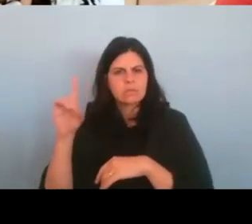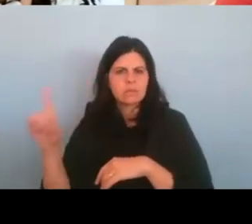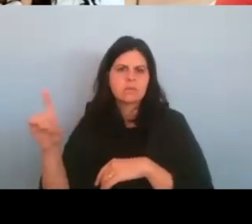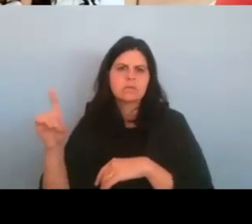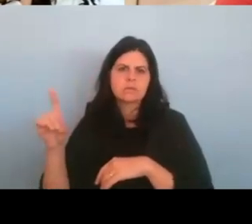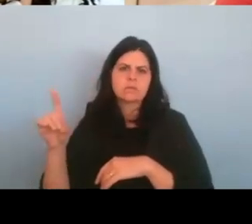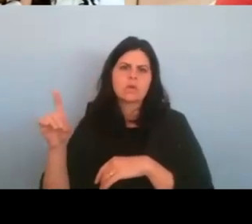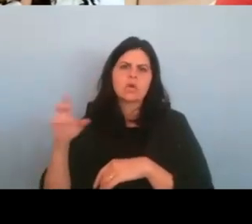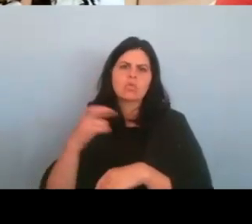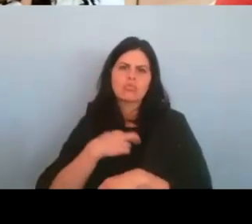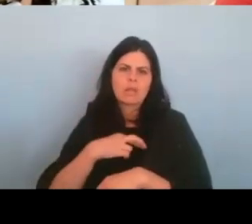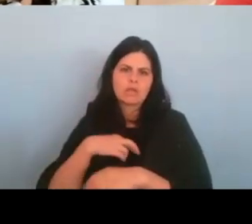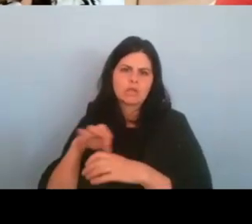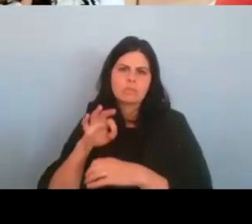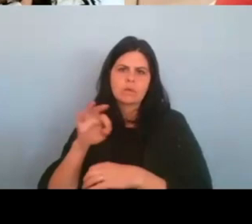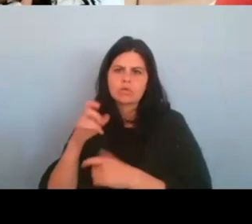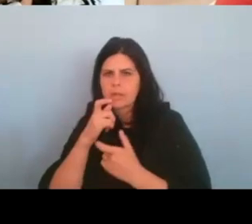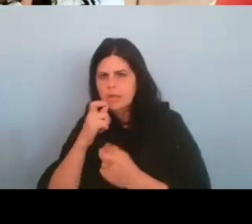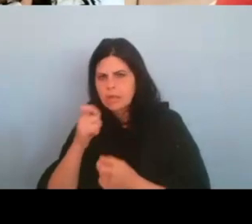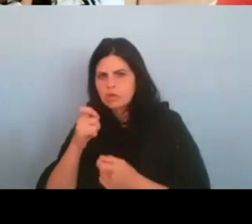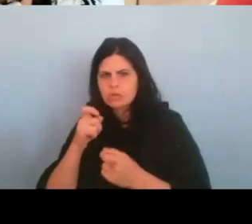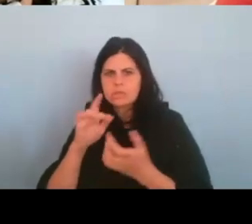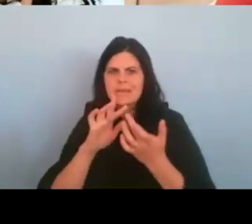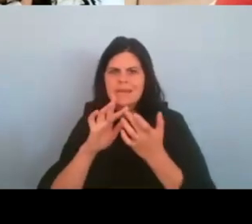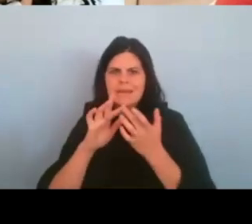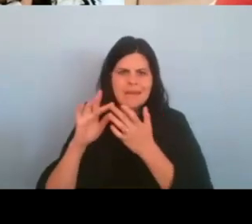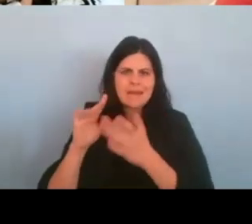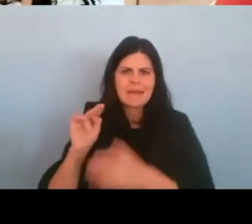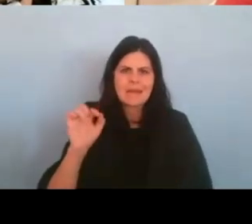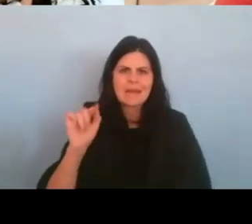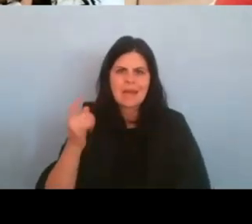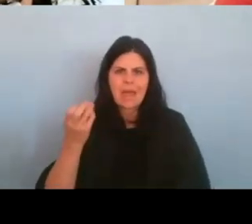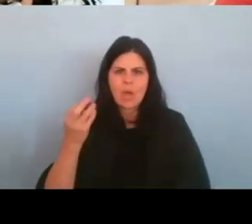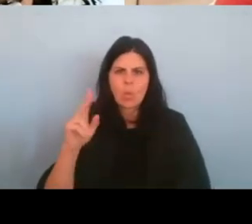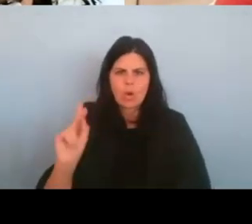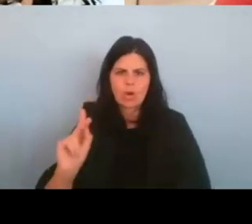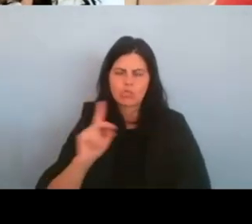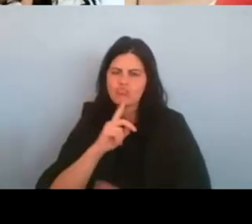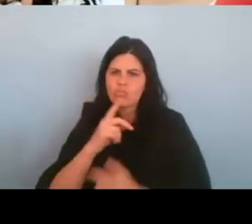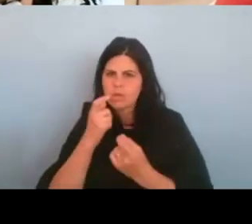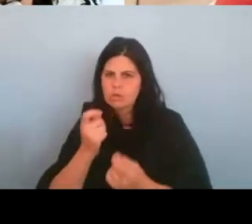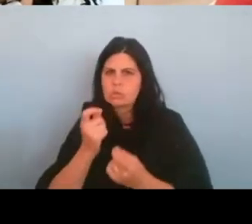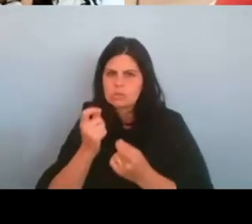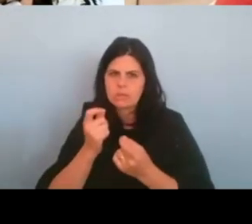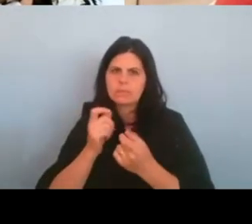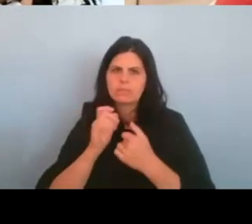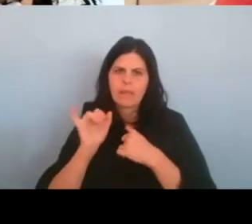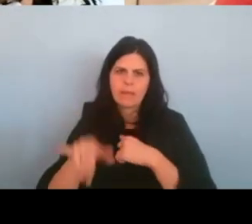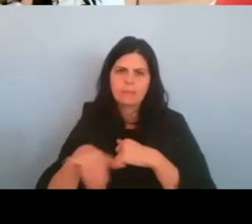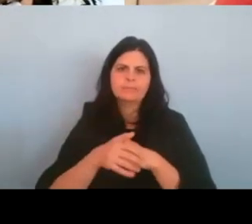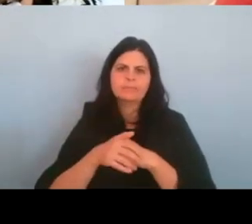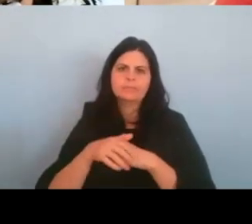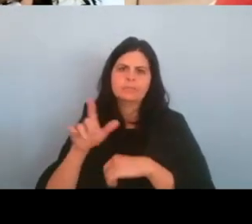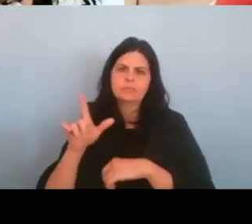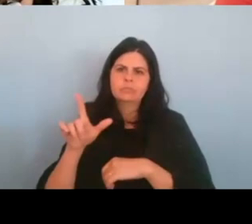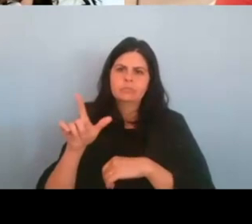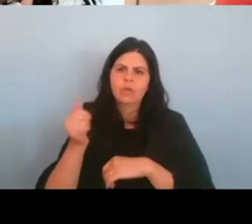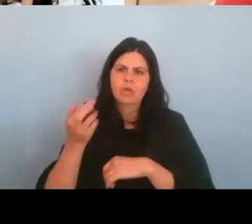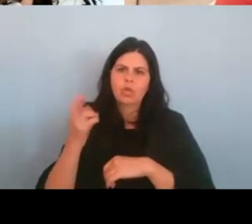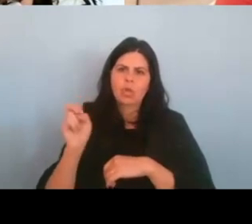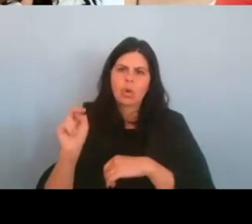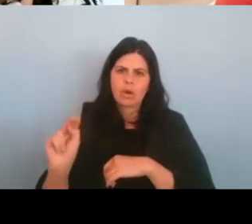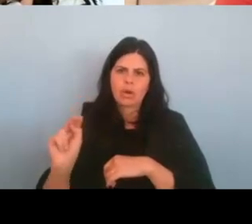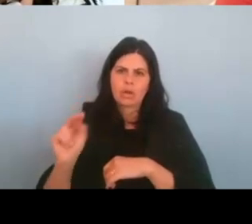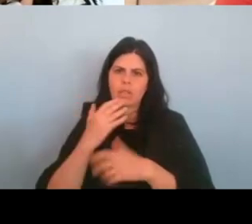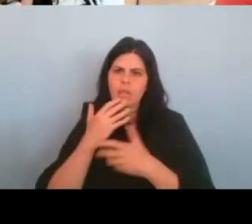So very excited and looking forward to that. And, um, Lauren, thank you so much.